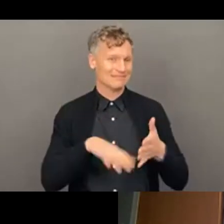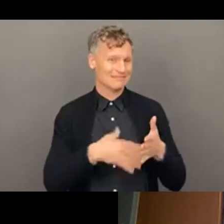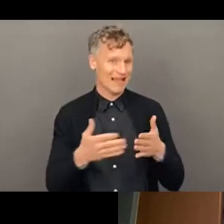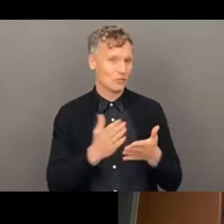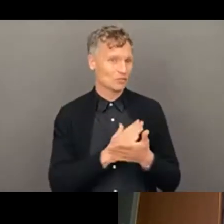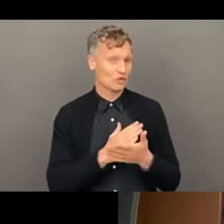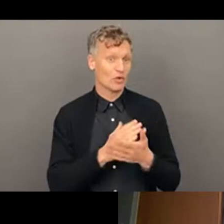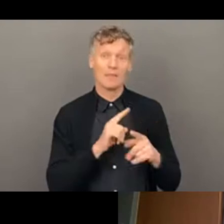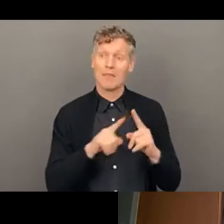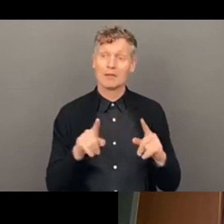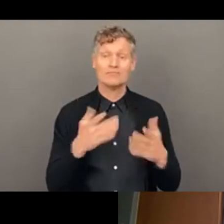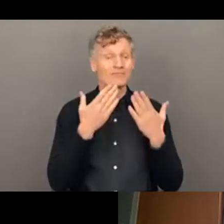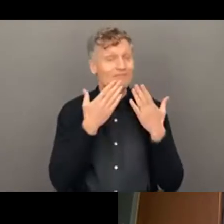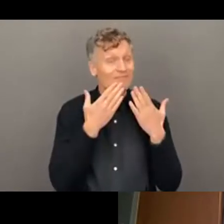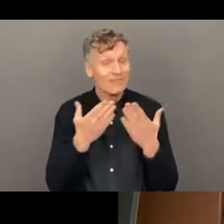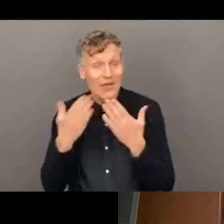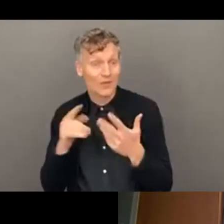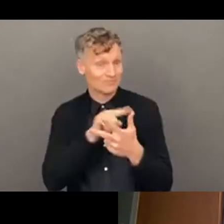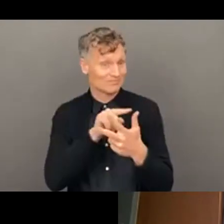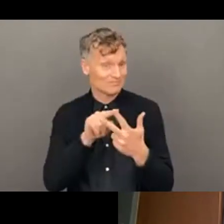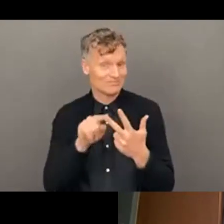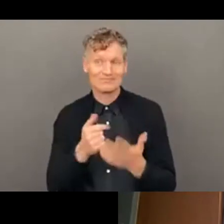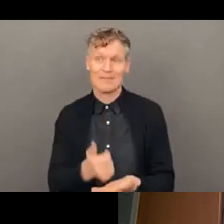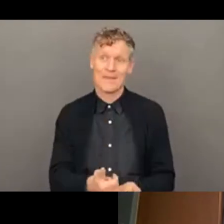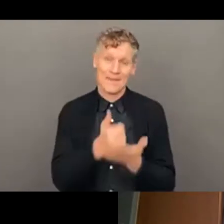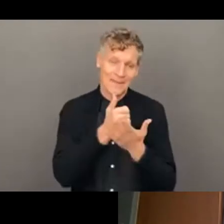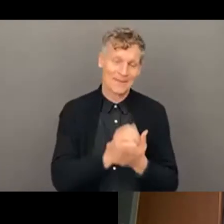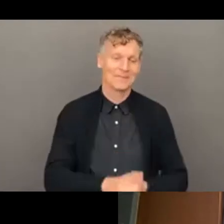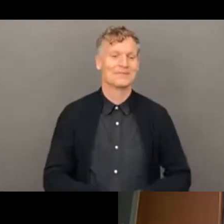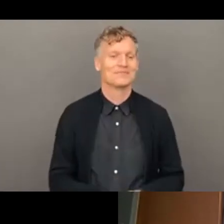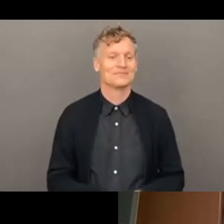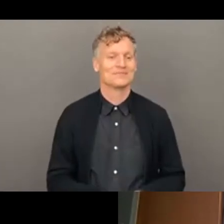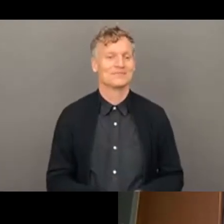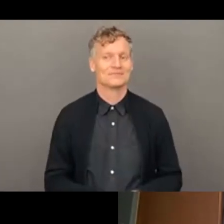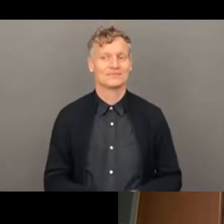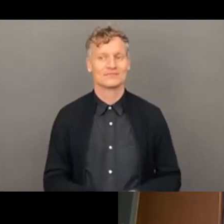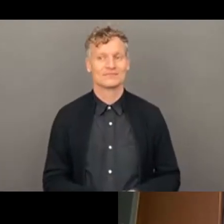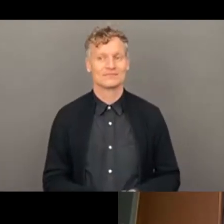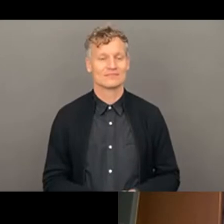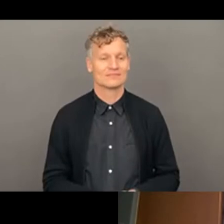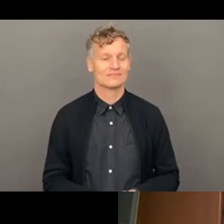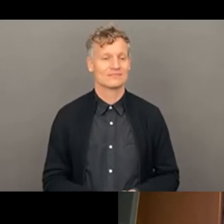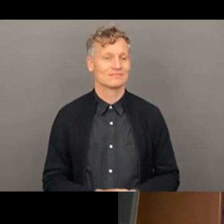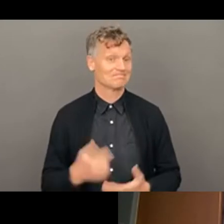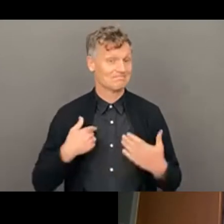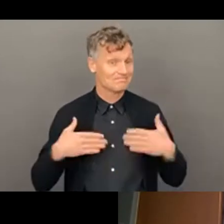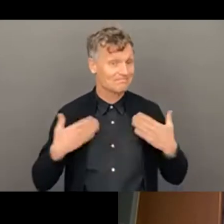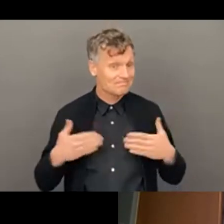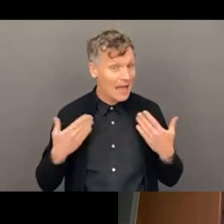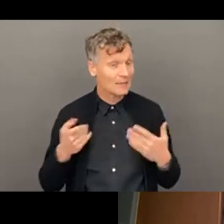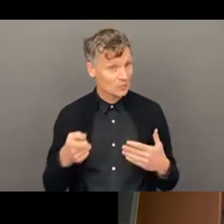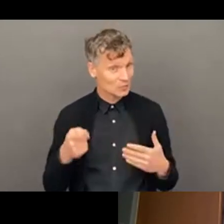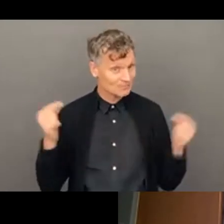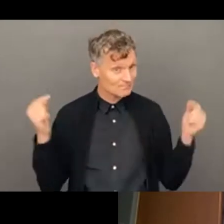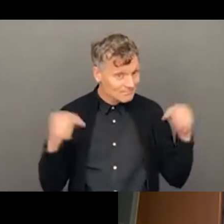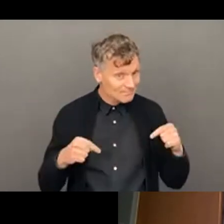thank you so much for your assistance and help today in the sessions and advising us on some technical issues. Um, we're really grateful for your presence throughout the day. It's been a long